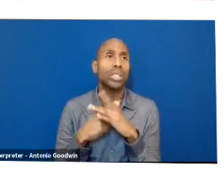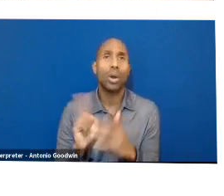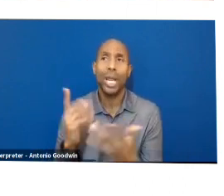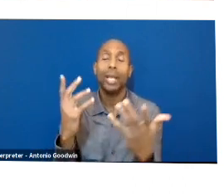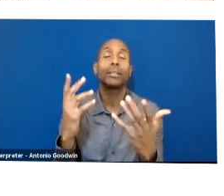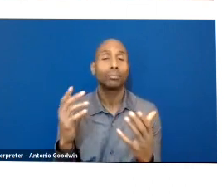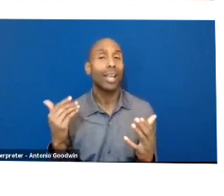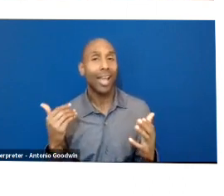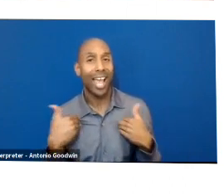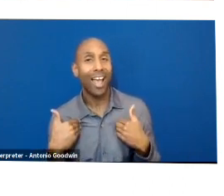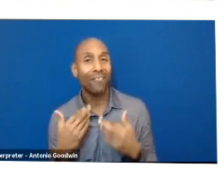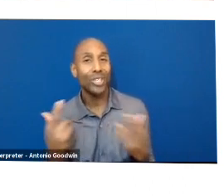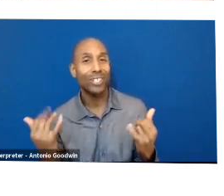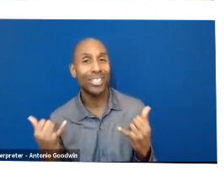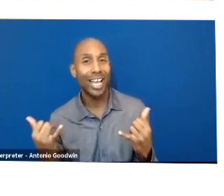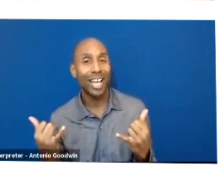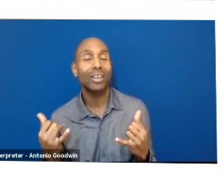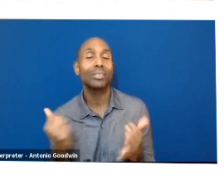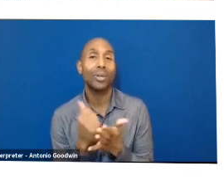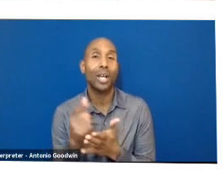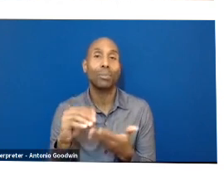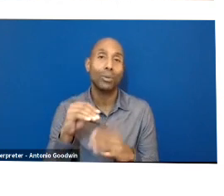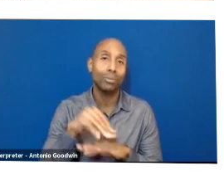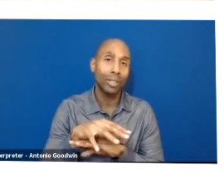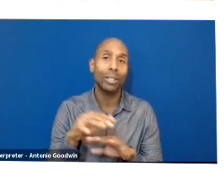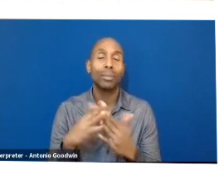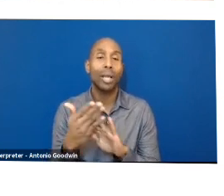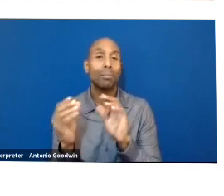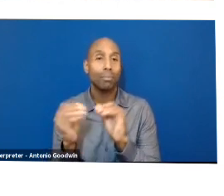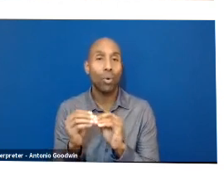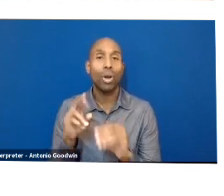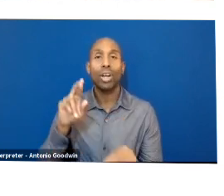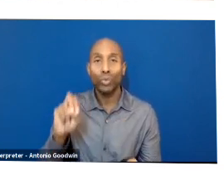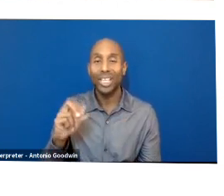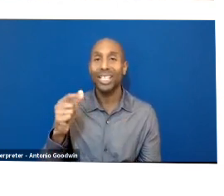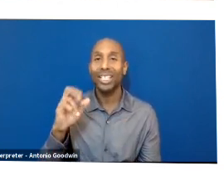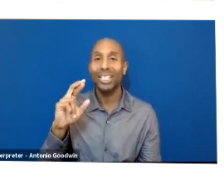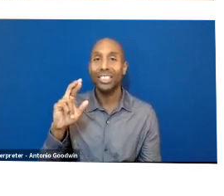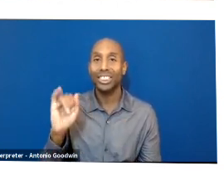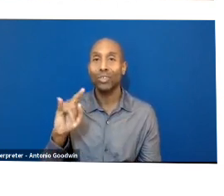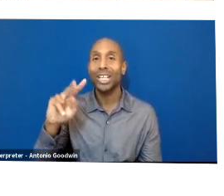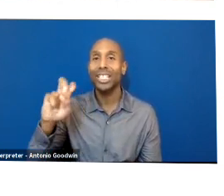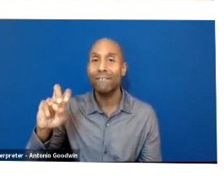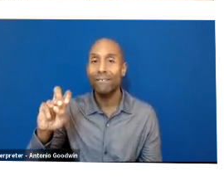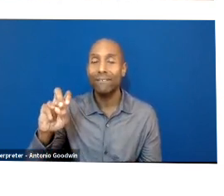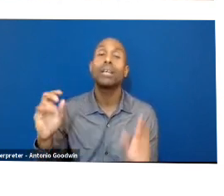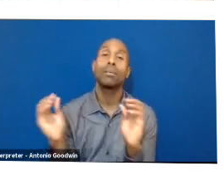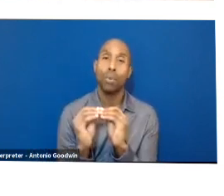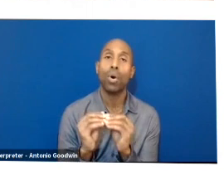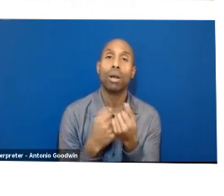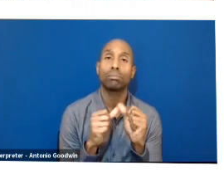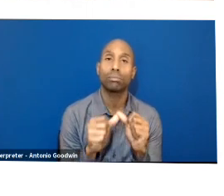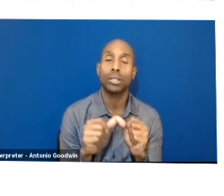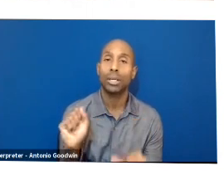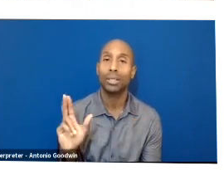that can help you become more regenerative and more sustainable. So the current system that we live in is by design,